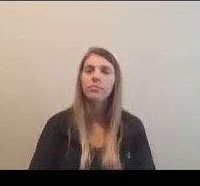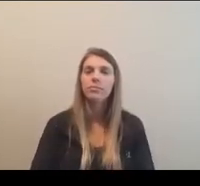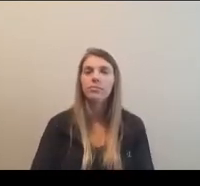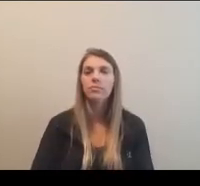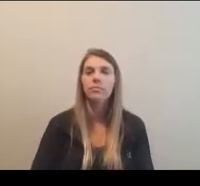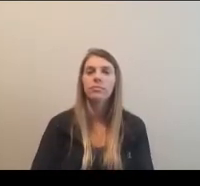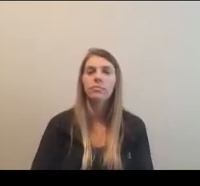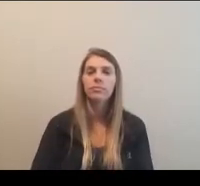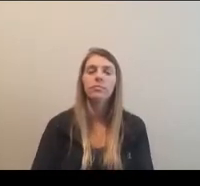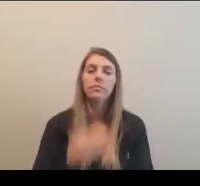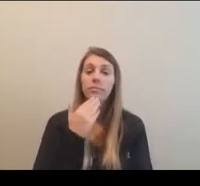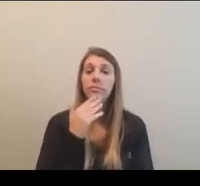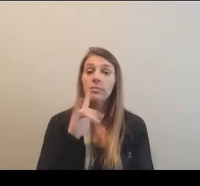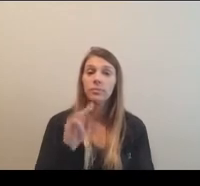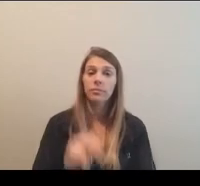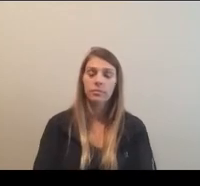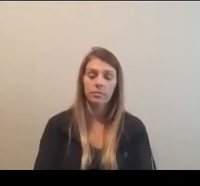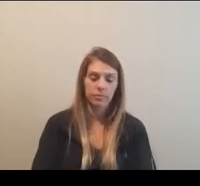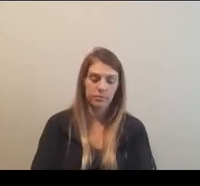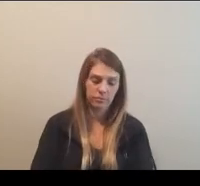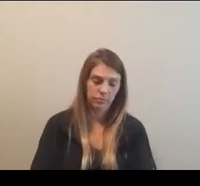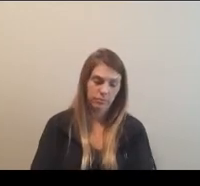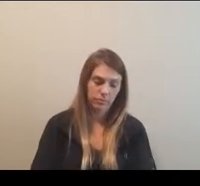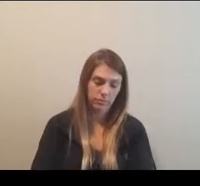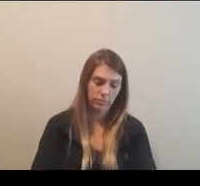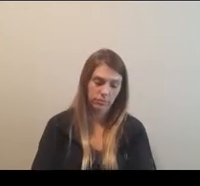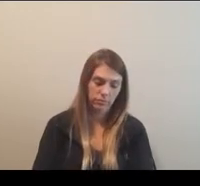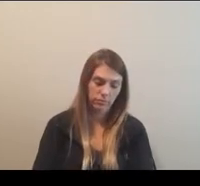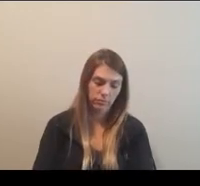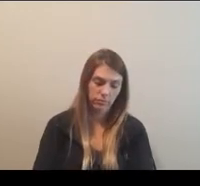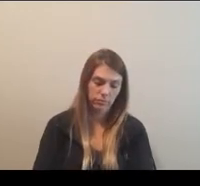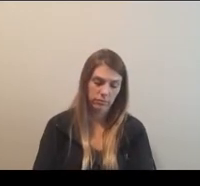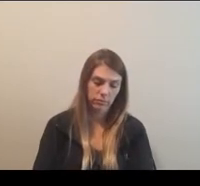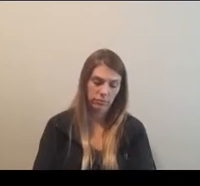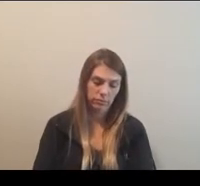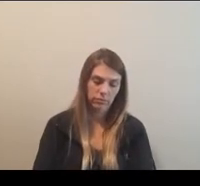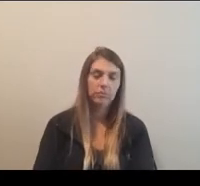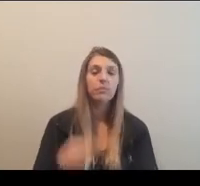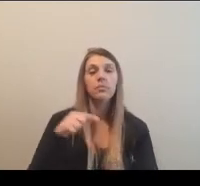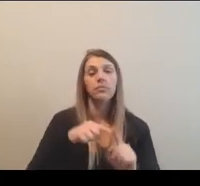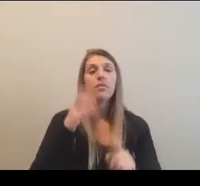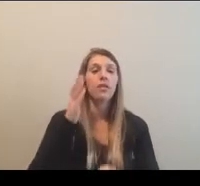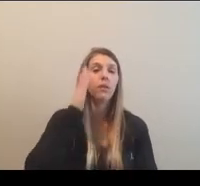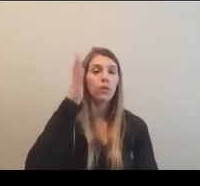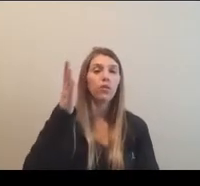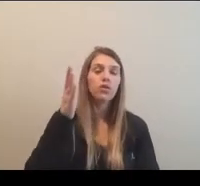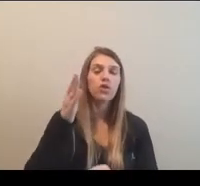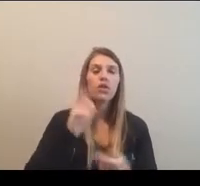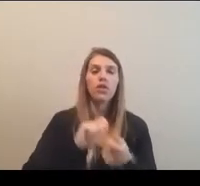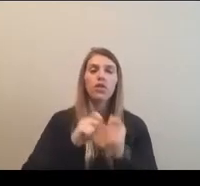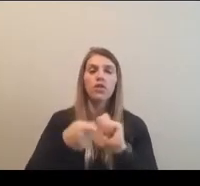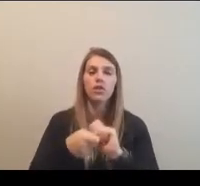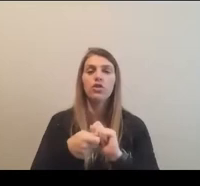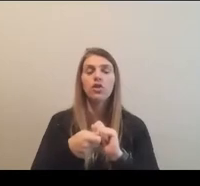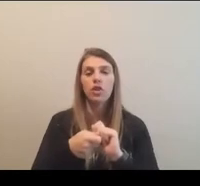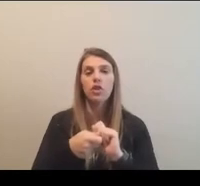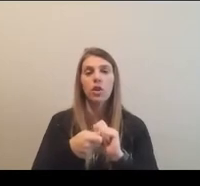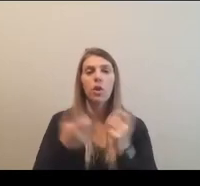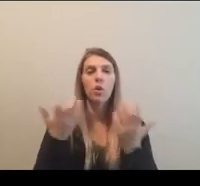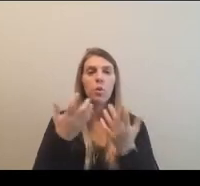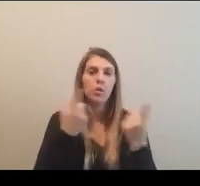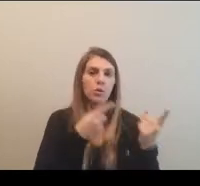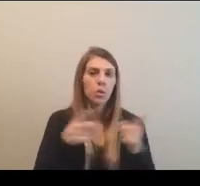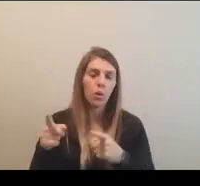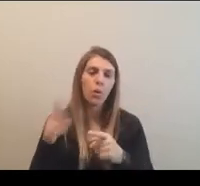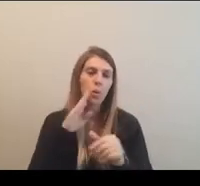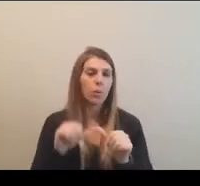Thank you, Lynn. Well, I mean, we're, you know, just generally excited about the future and the changes that are, you know, are underway and